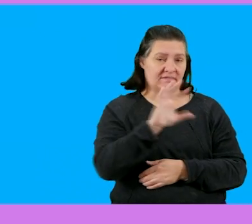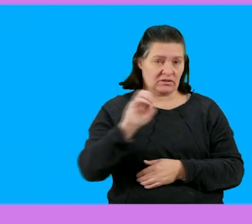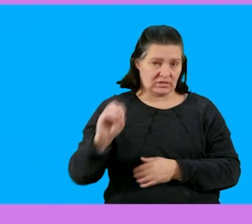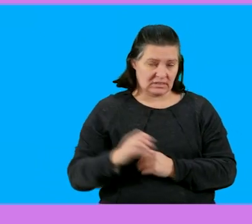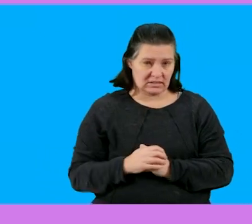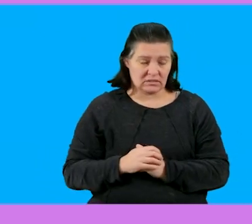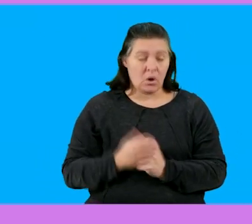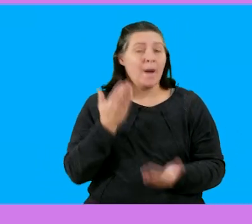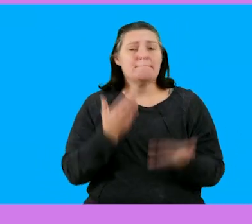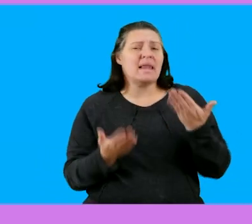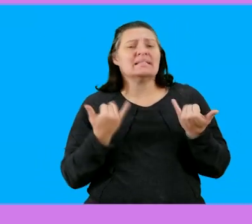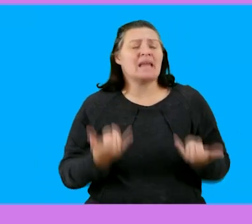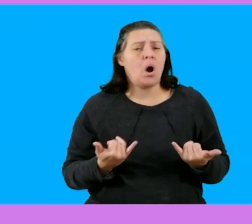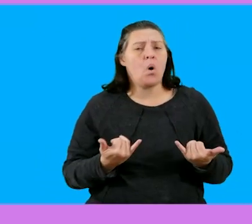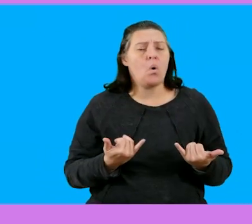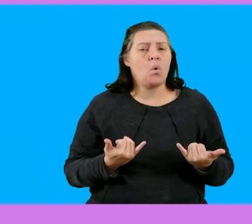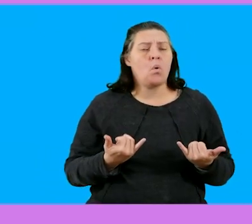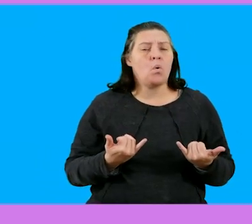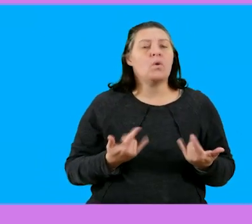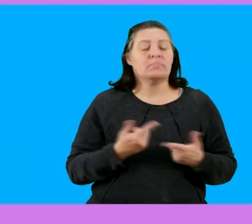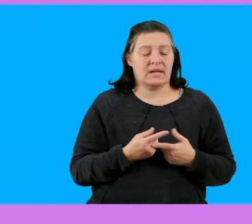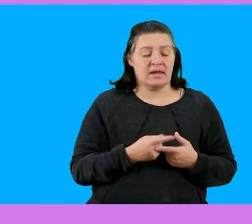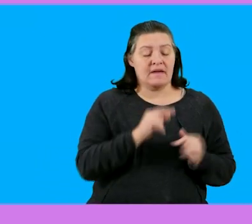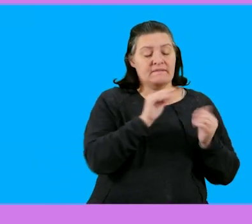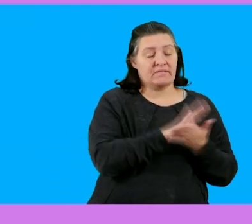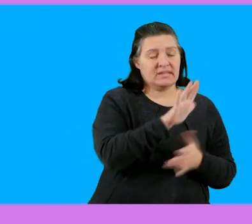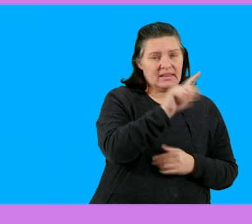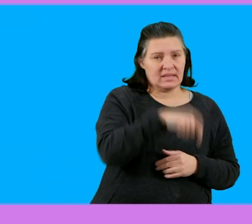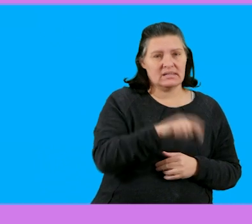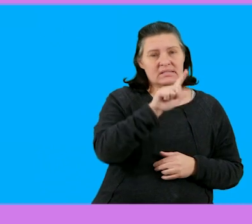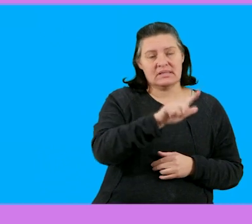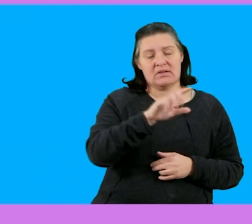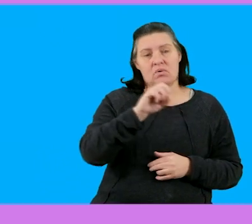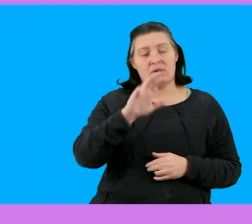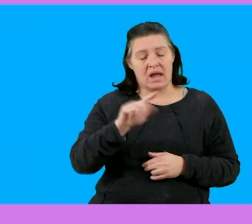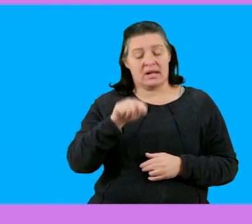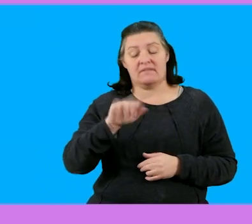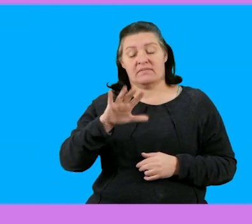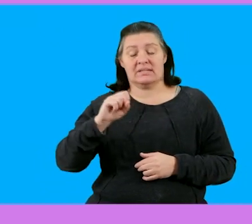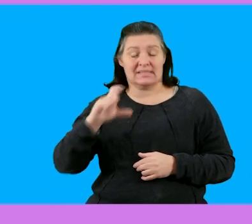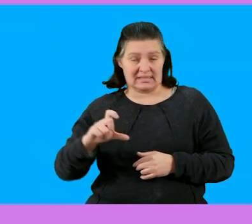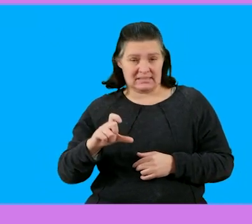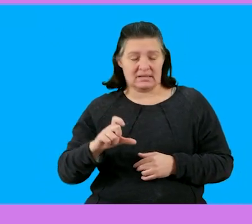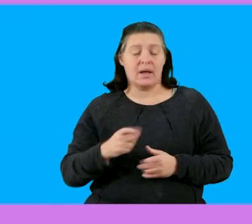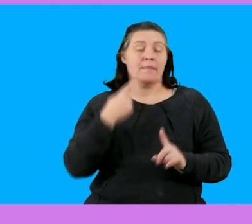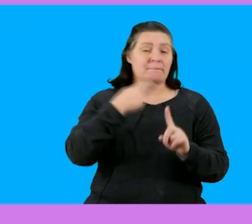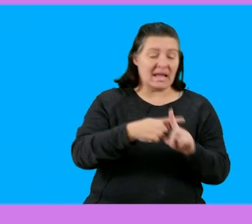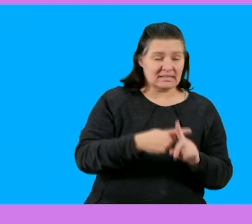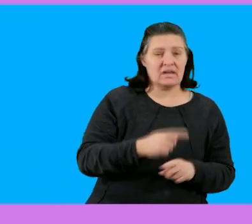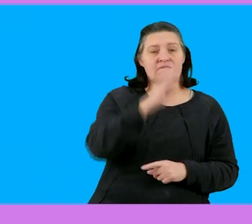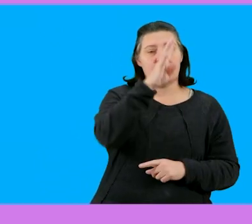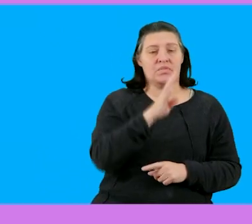,500 so what is the balance now on the 10th so it's the 15,709 rent and cents for the first 10 days